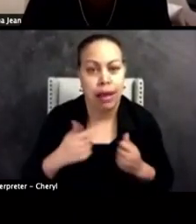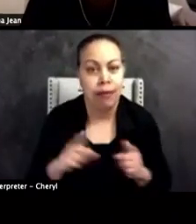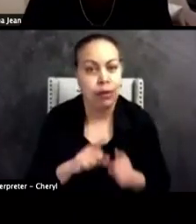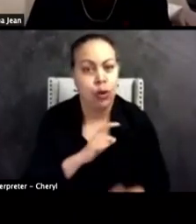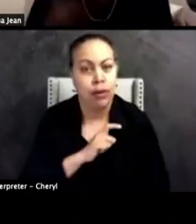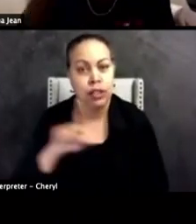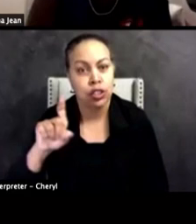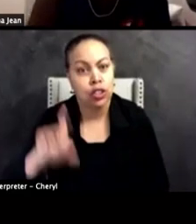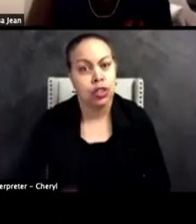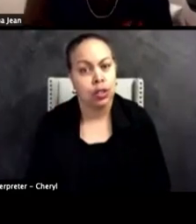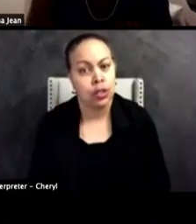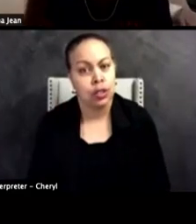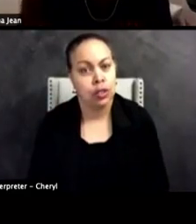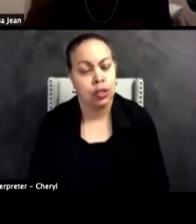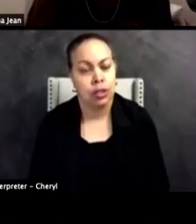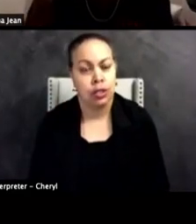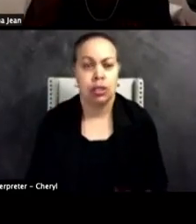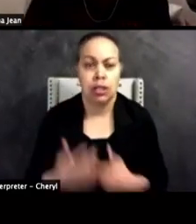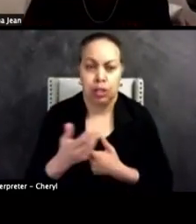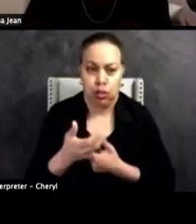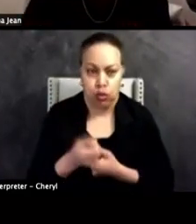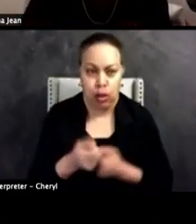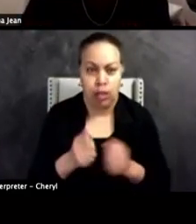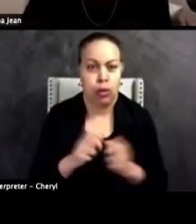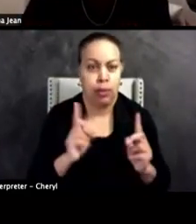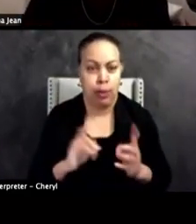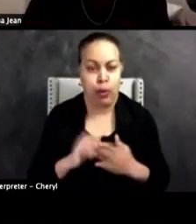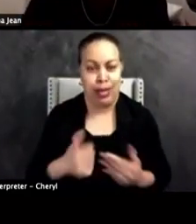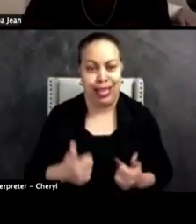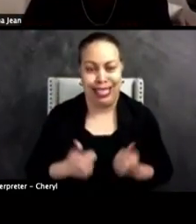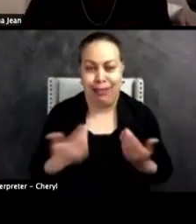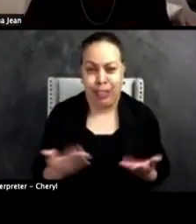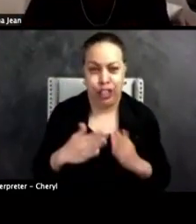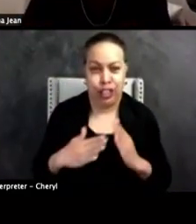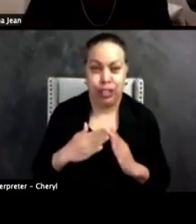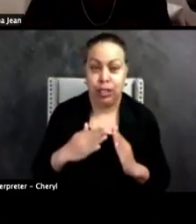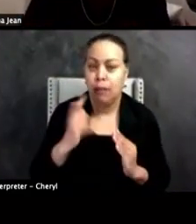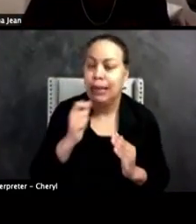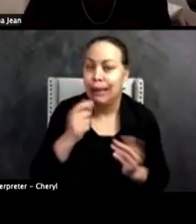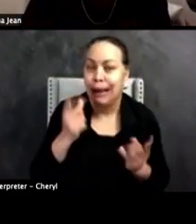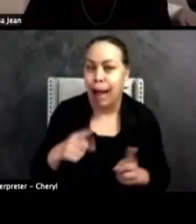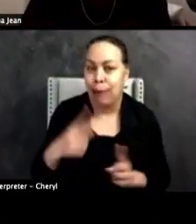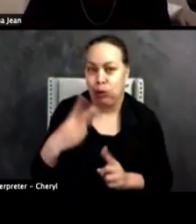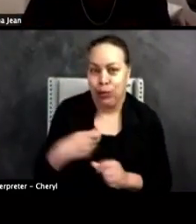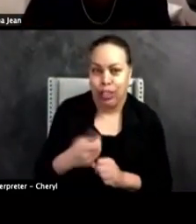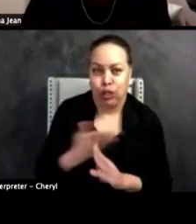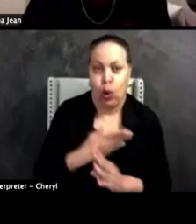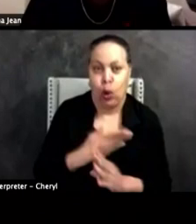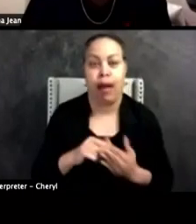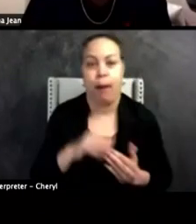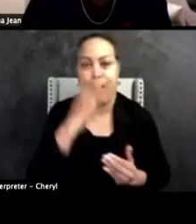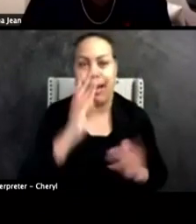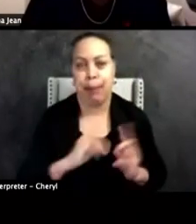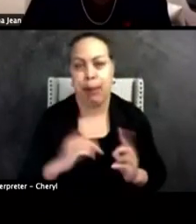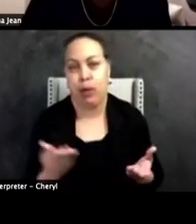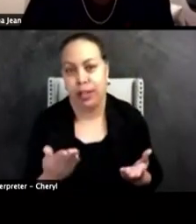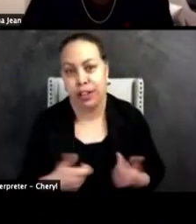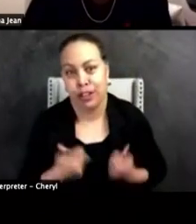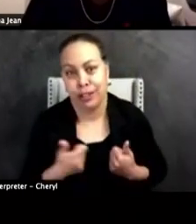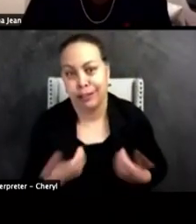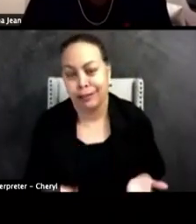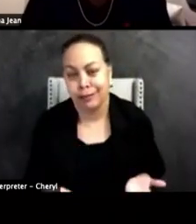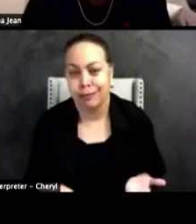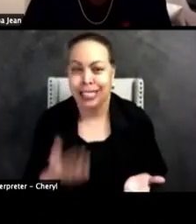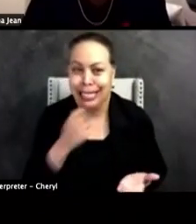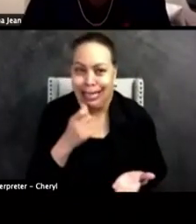officer, right? Building that trust with the people that live within Arlington, because it wasn't two years ago that black people arrived in Arlington, right? It wasn't